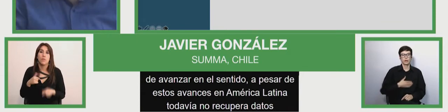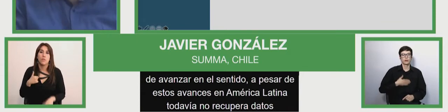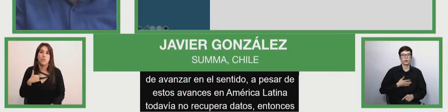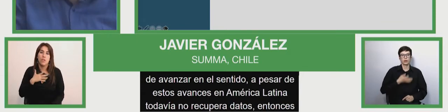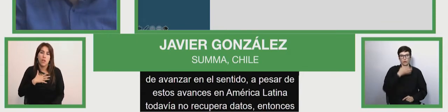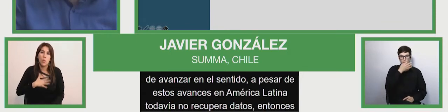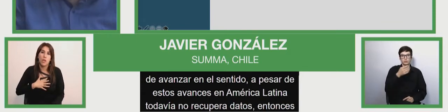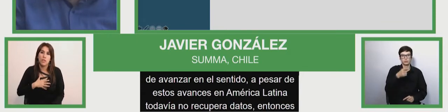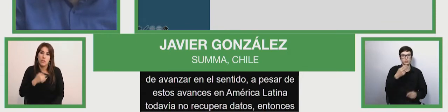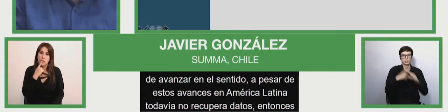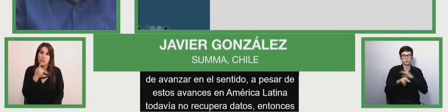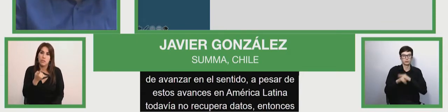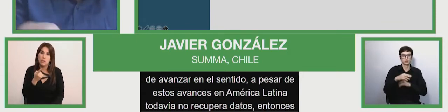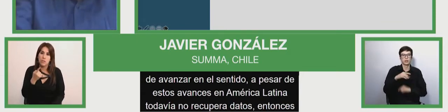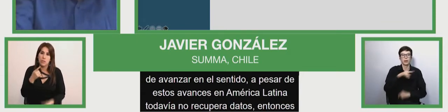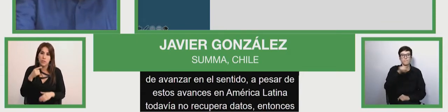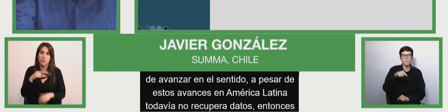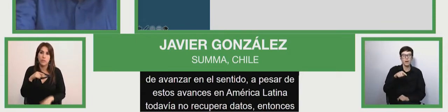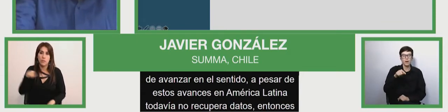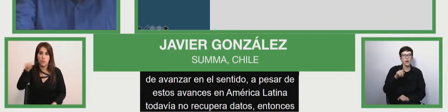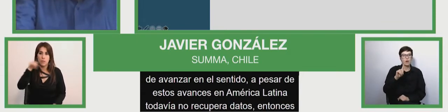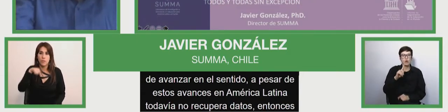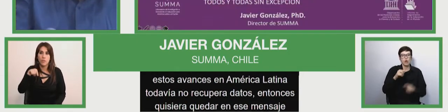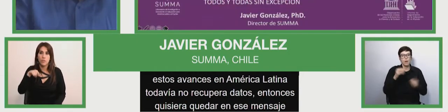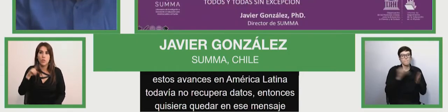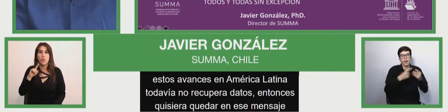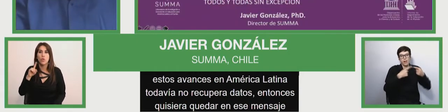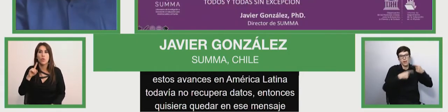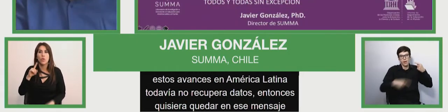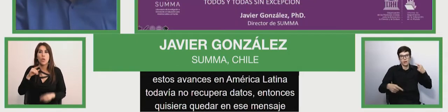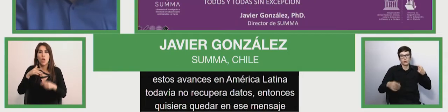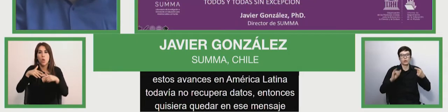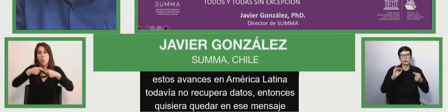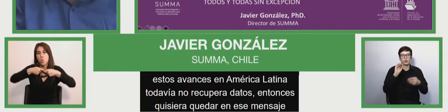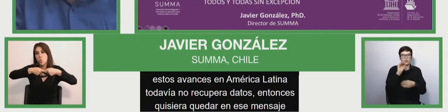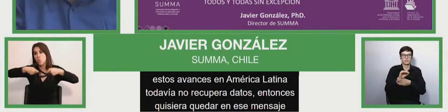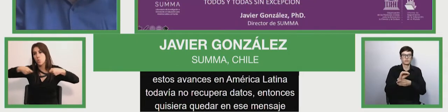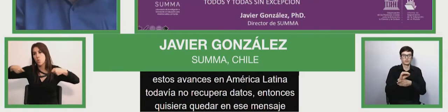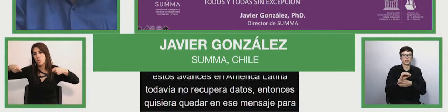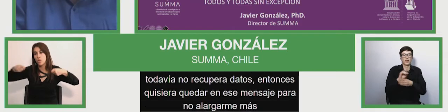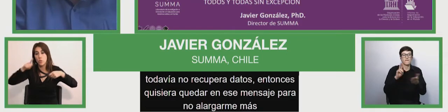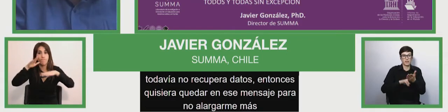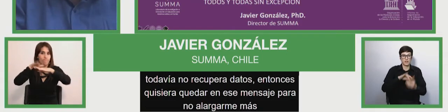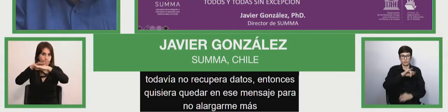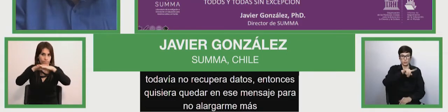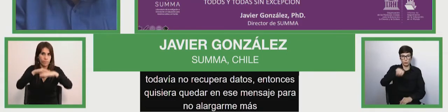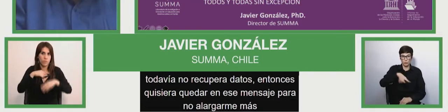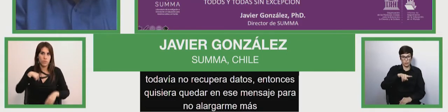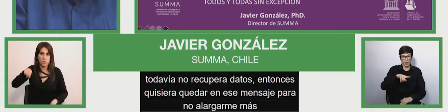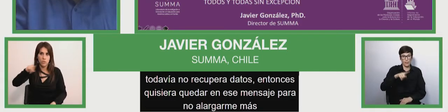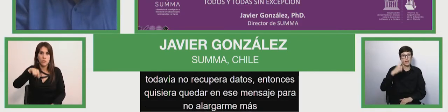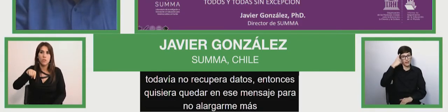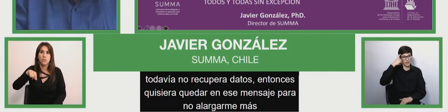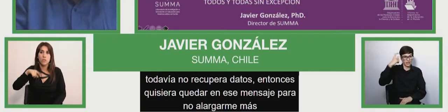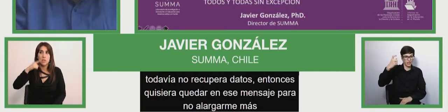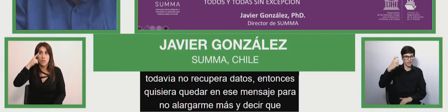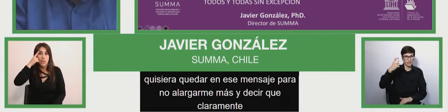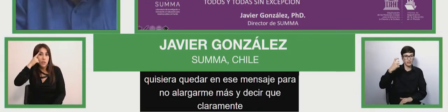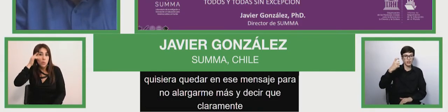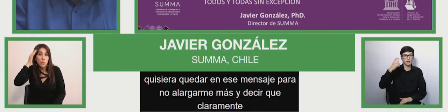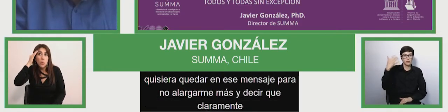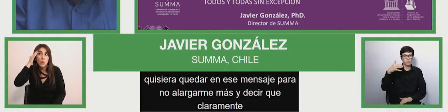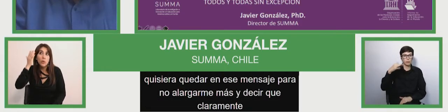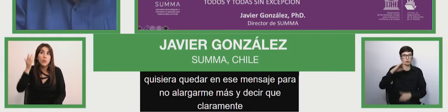on that vein and to state that if we believe in the importance of institutions,